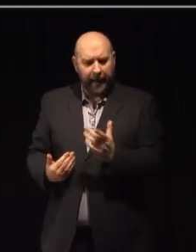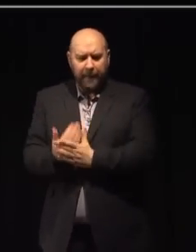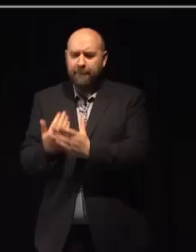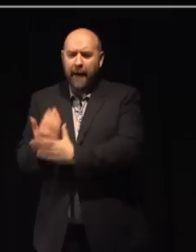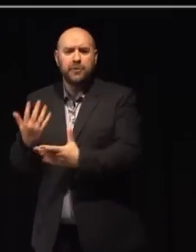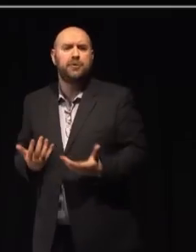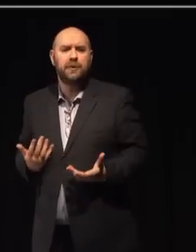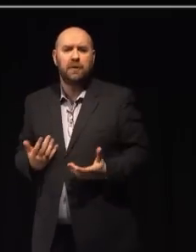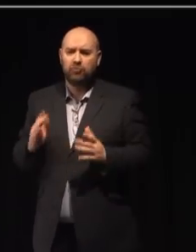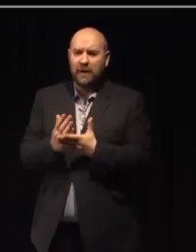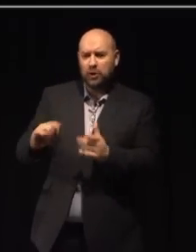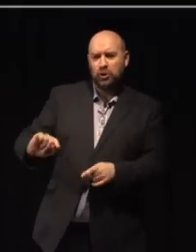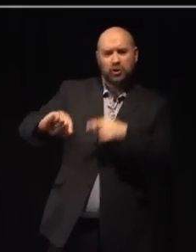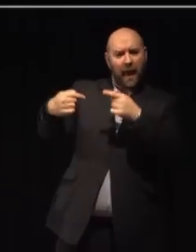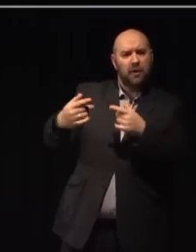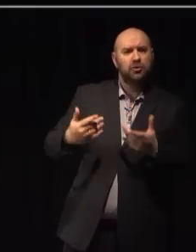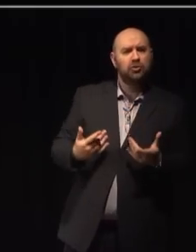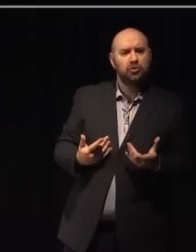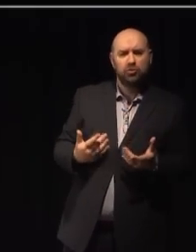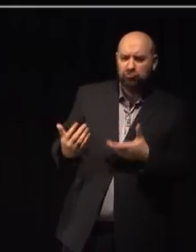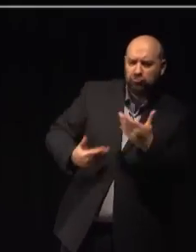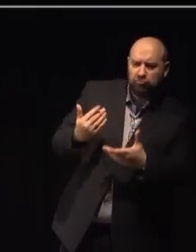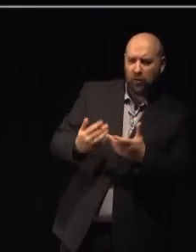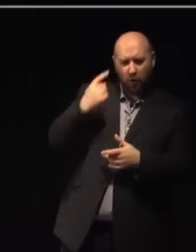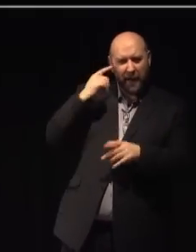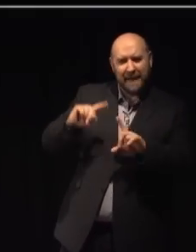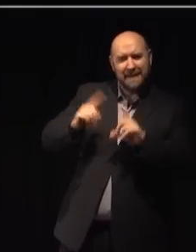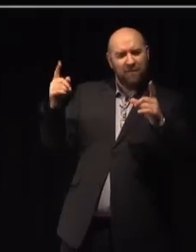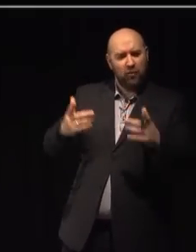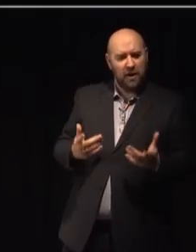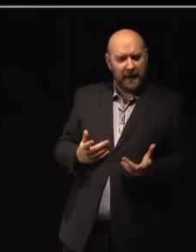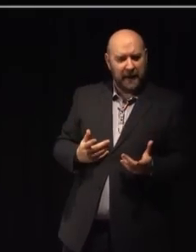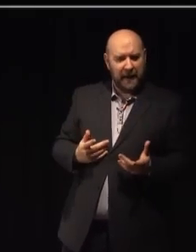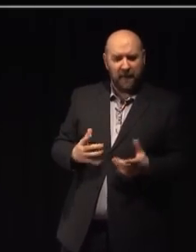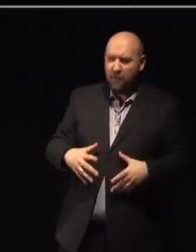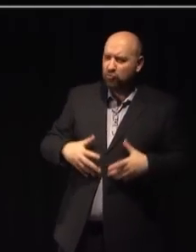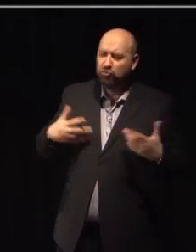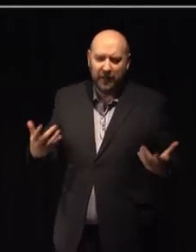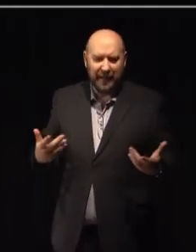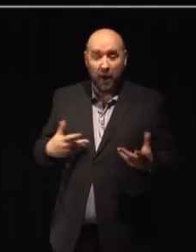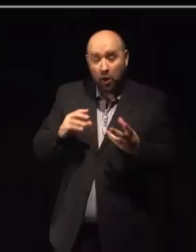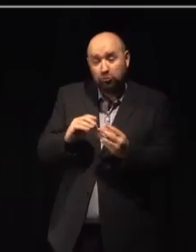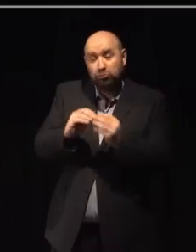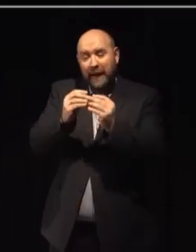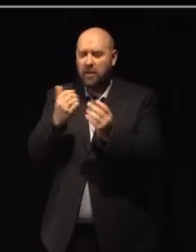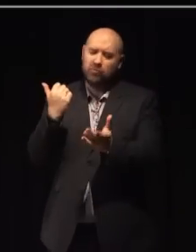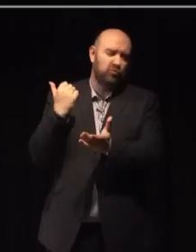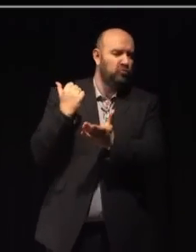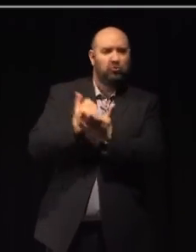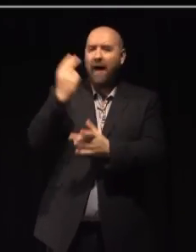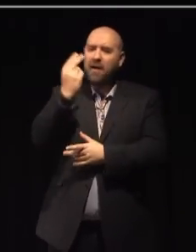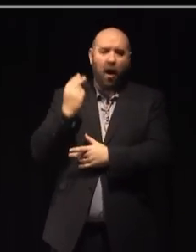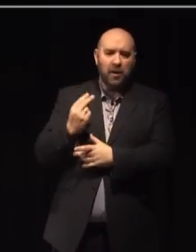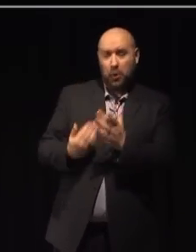challenge preconceptions, that think differently and freely and create great art in ways that have never been done